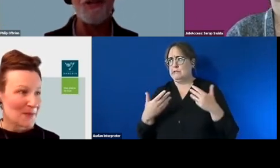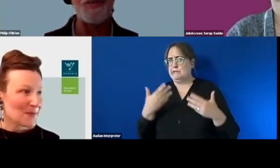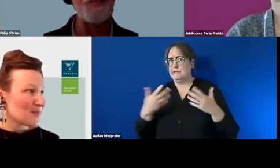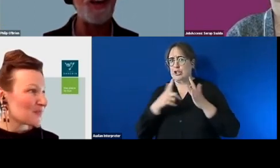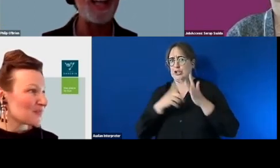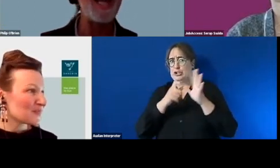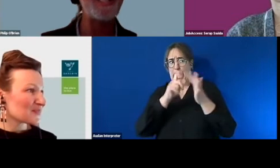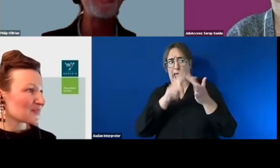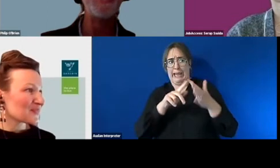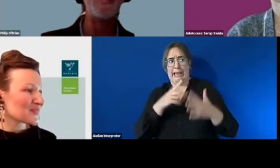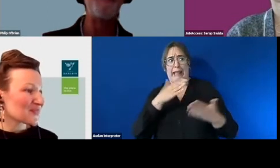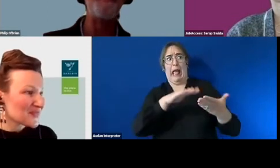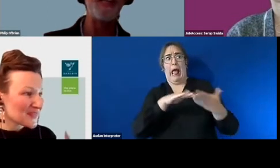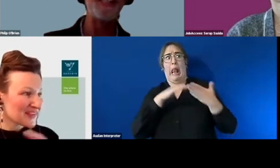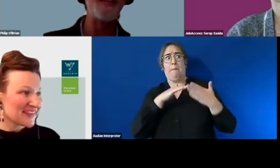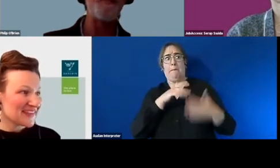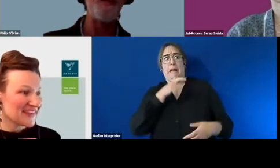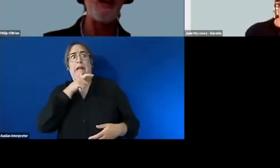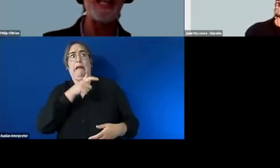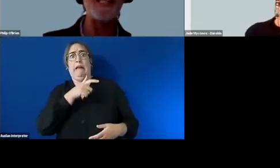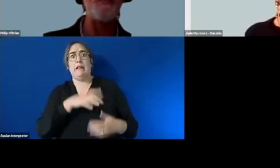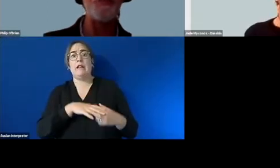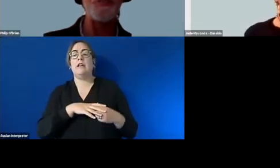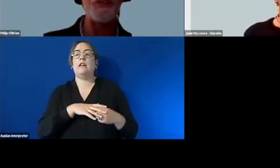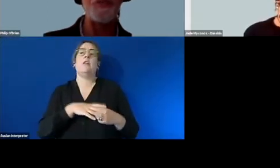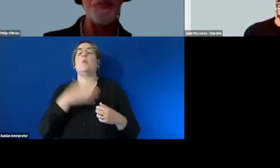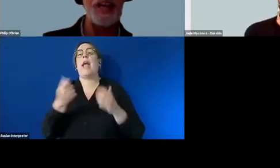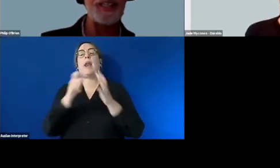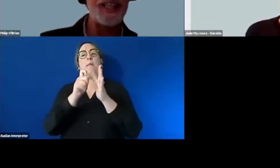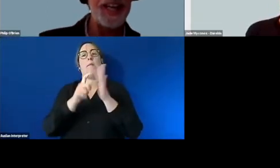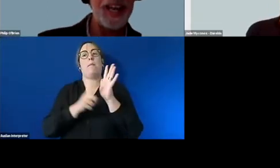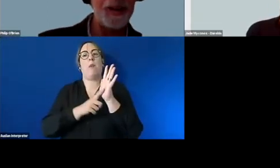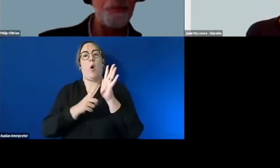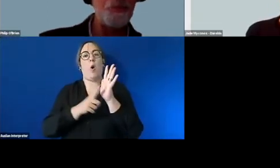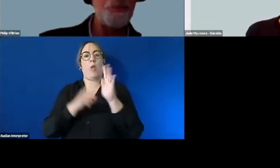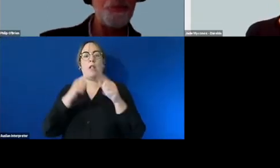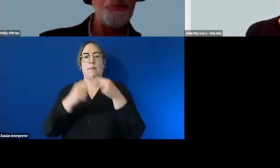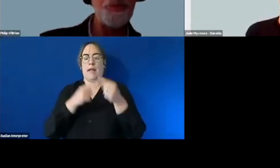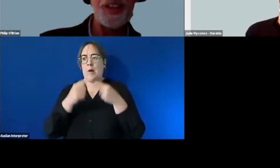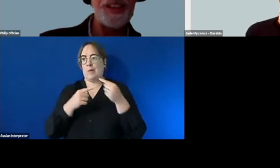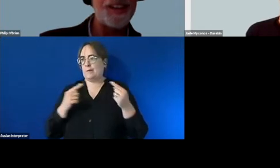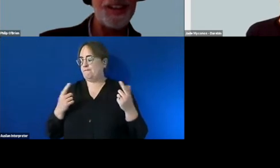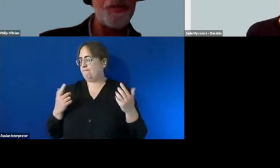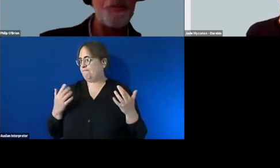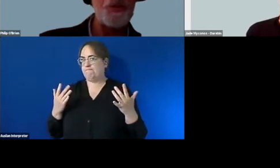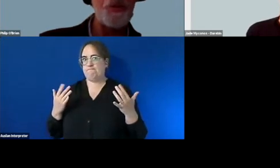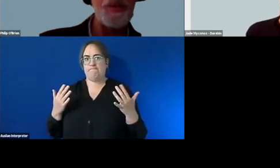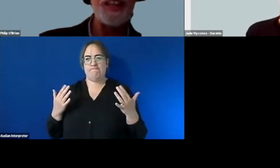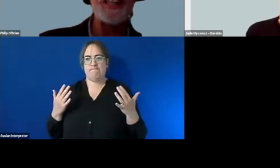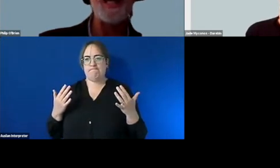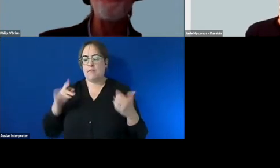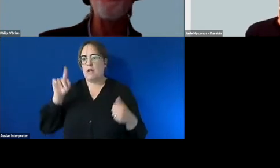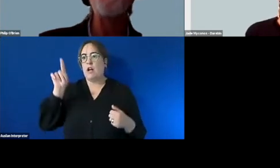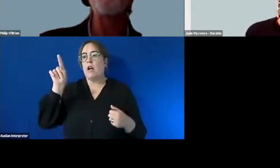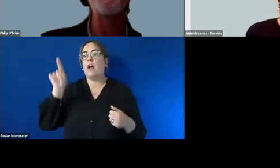there can help me find that um but so we had a poll active which was all about um it was all